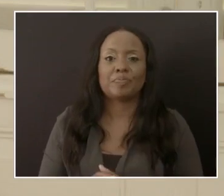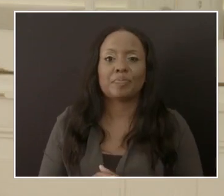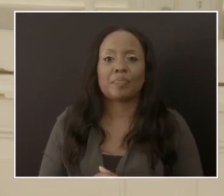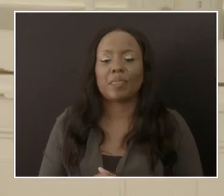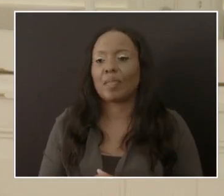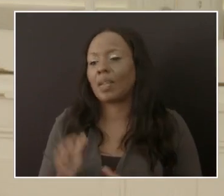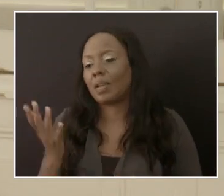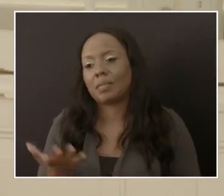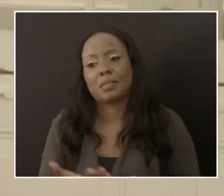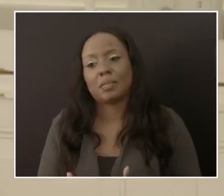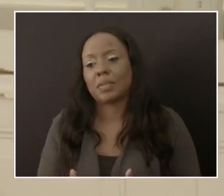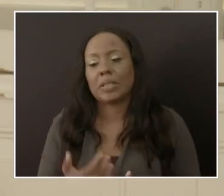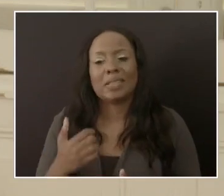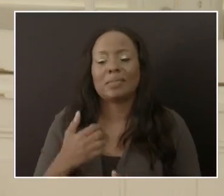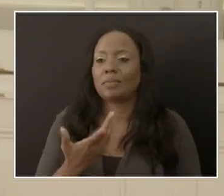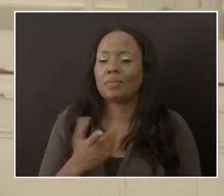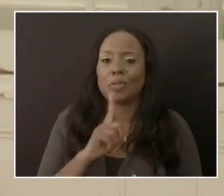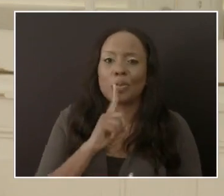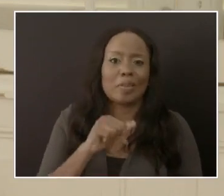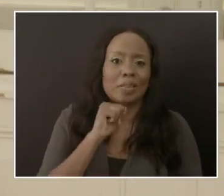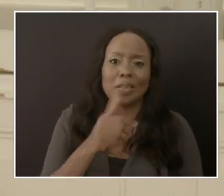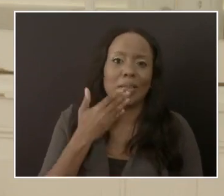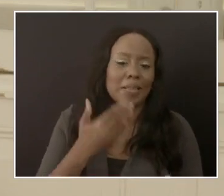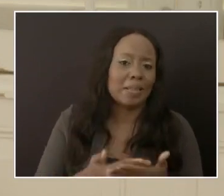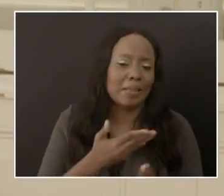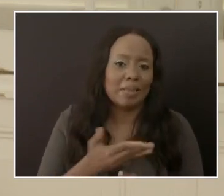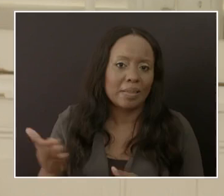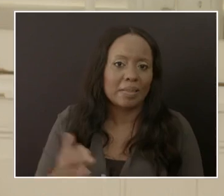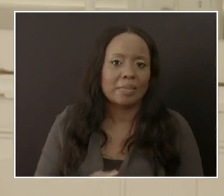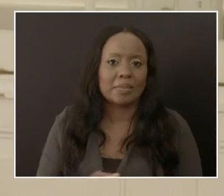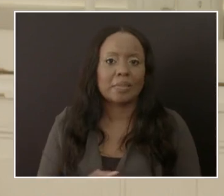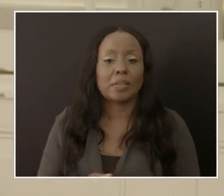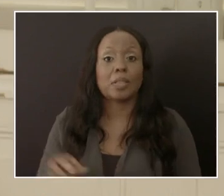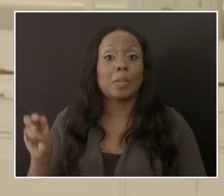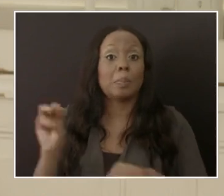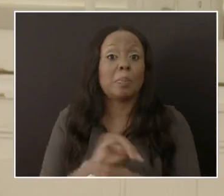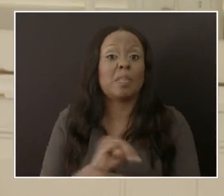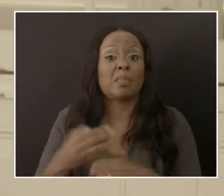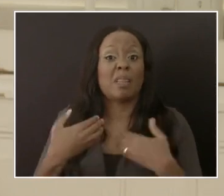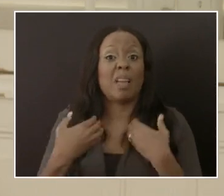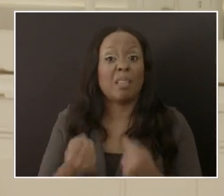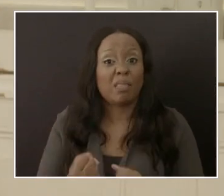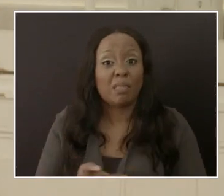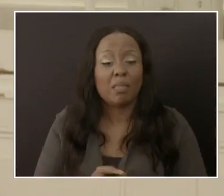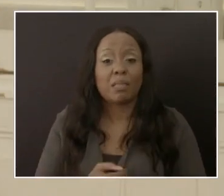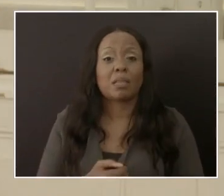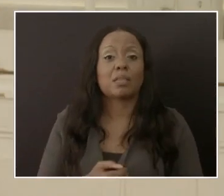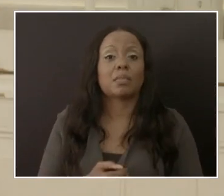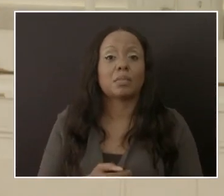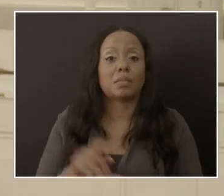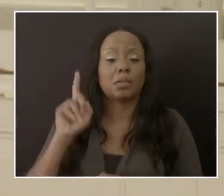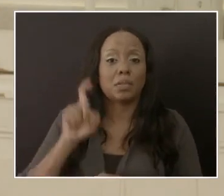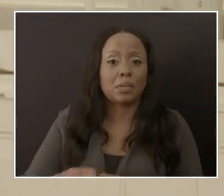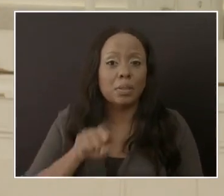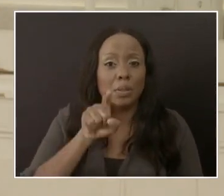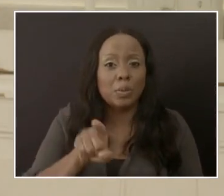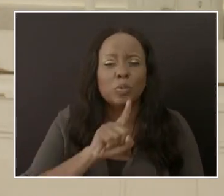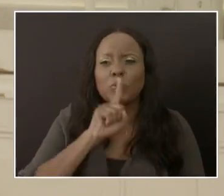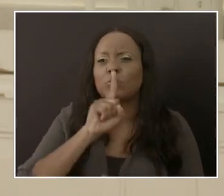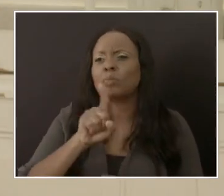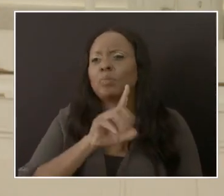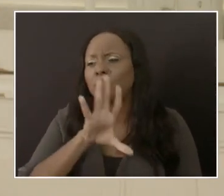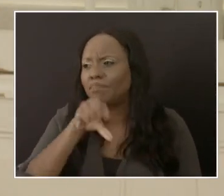unfortunate, because the Ministry of Health needs the public as a critical and integral partner.